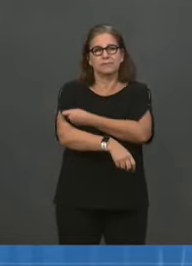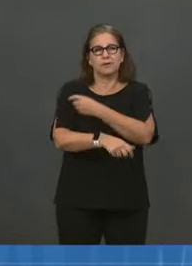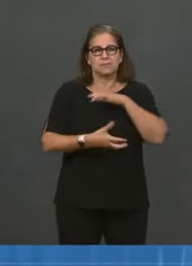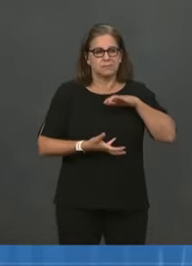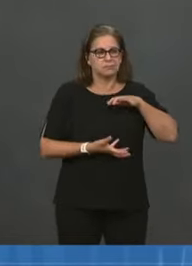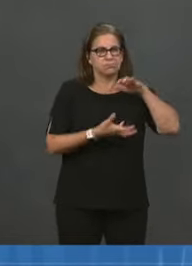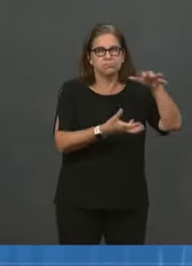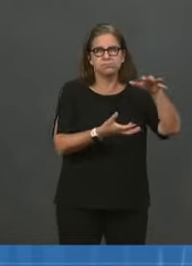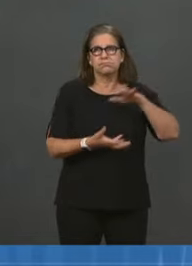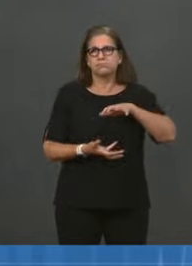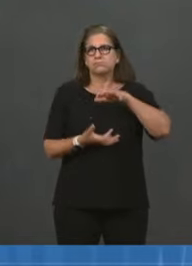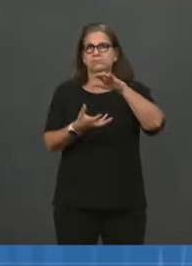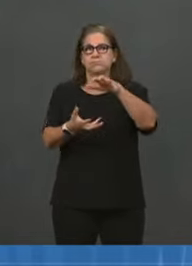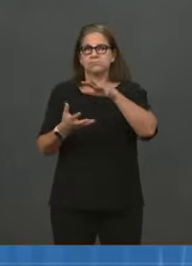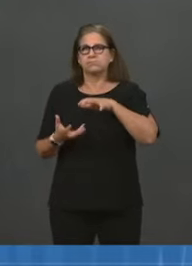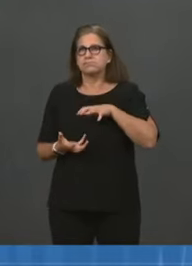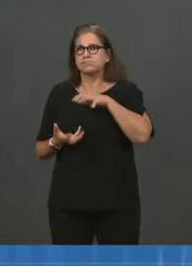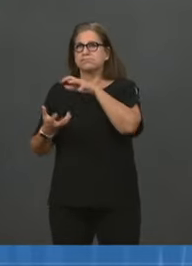equitably.